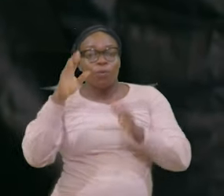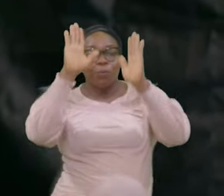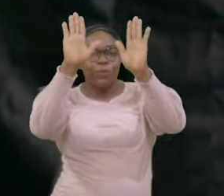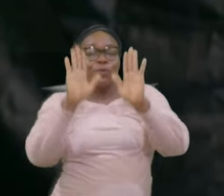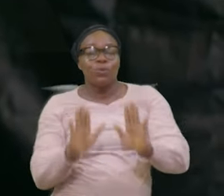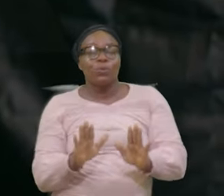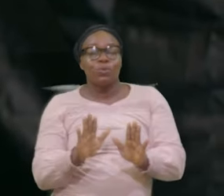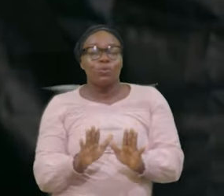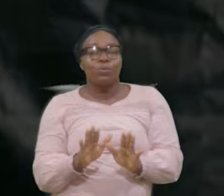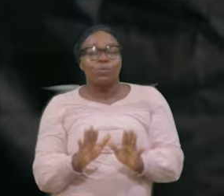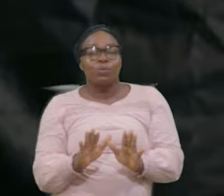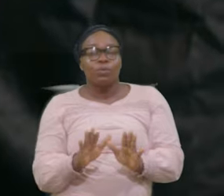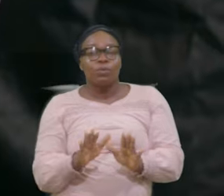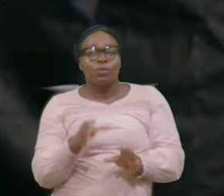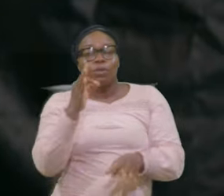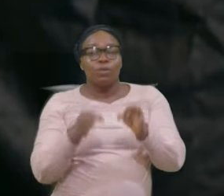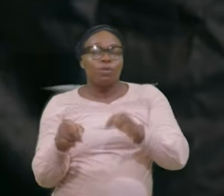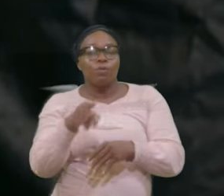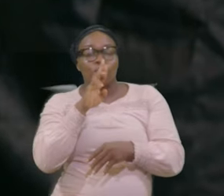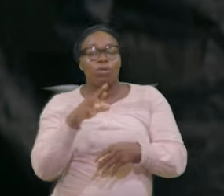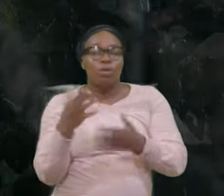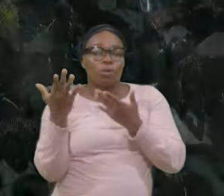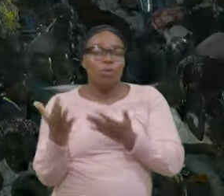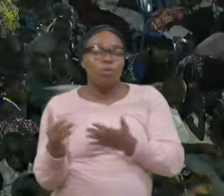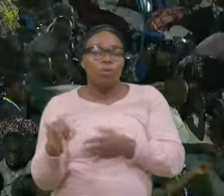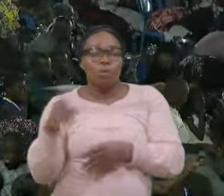If You Are Waiting For Miracles Say Amen